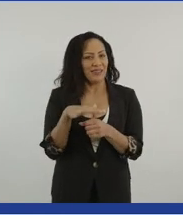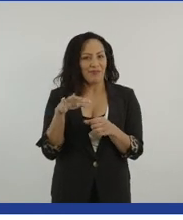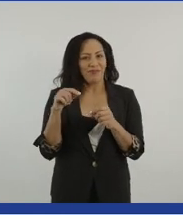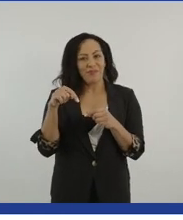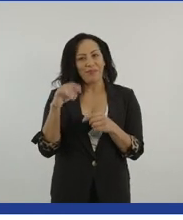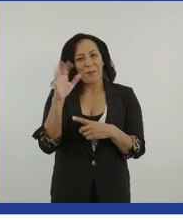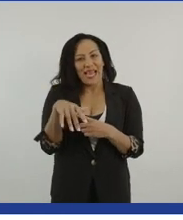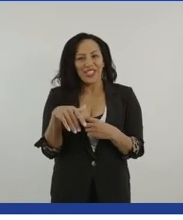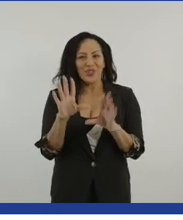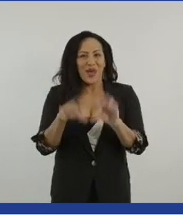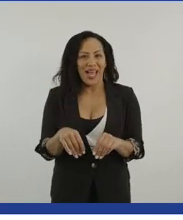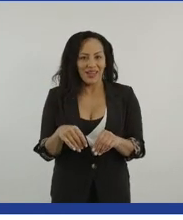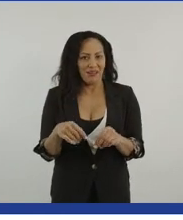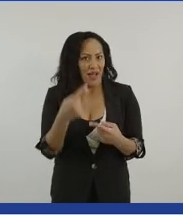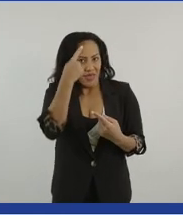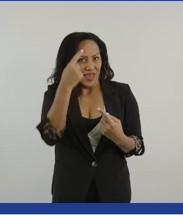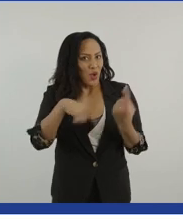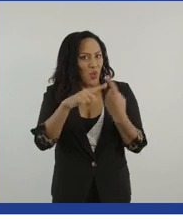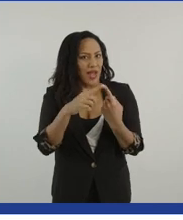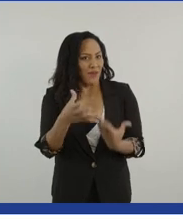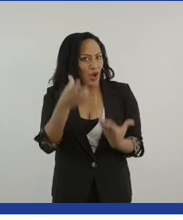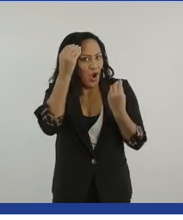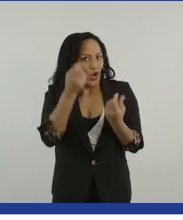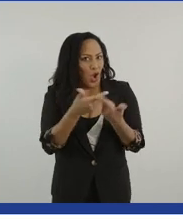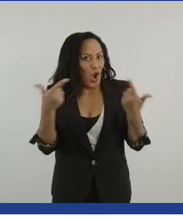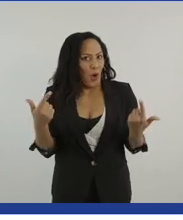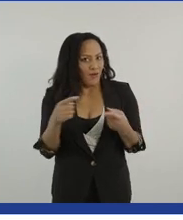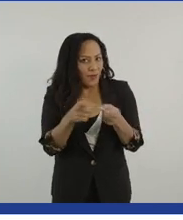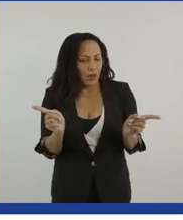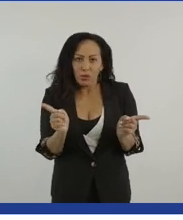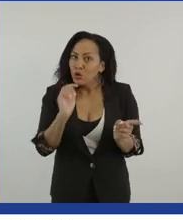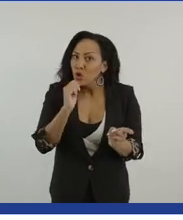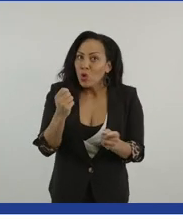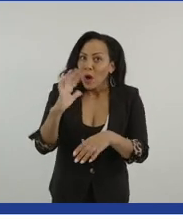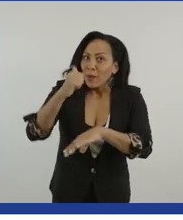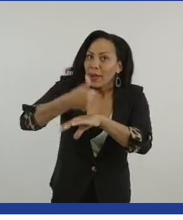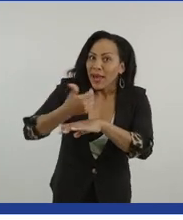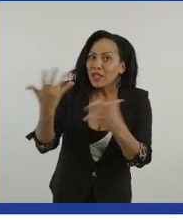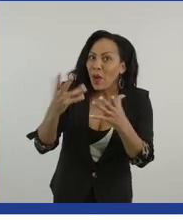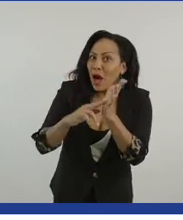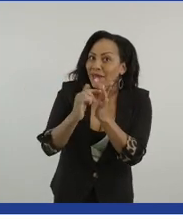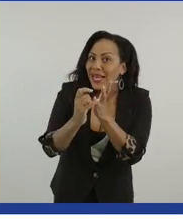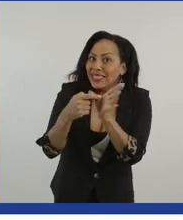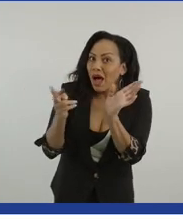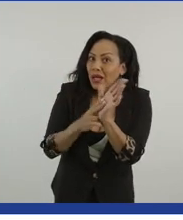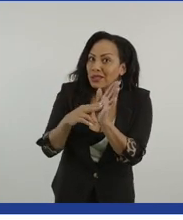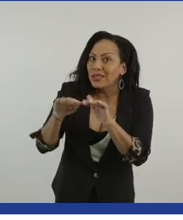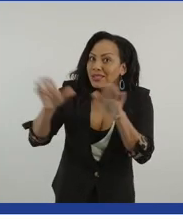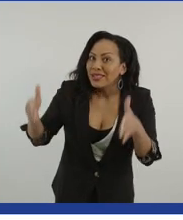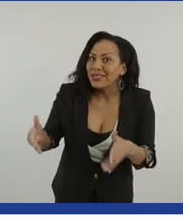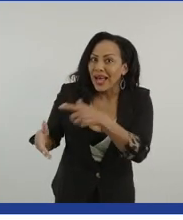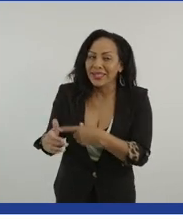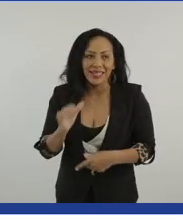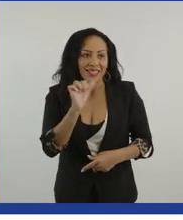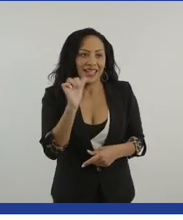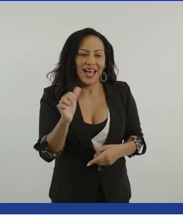a lot from you. Thank you. Am I right to think you're going to be on the Nissan stand for a little while today? will be around the Nissan stand selling